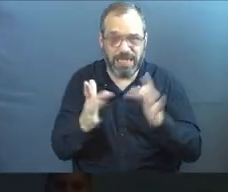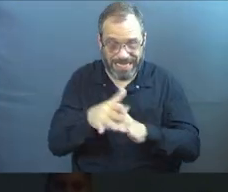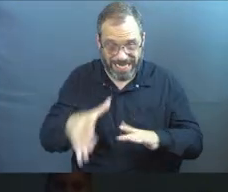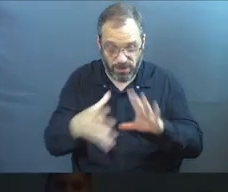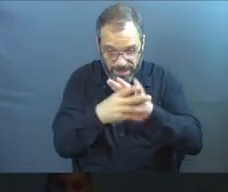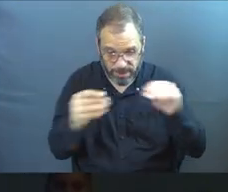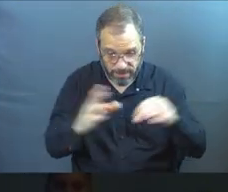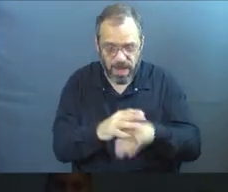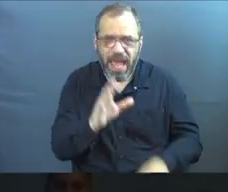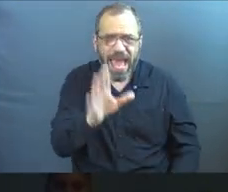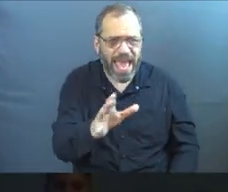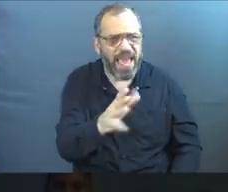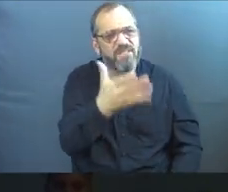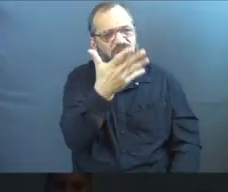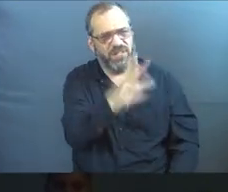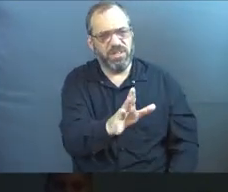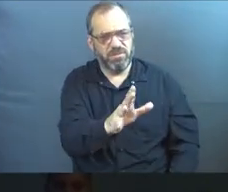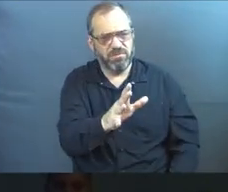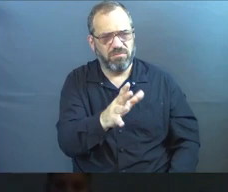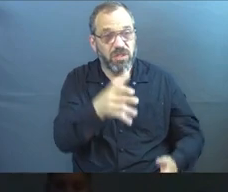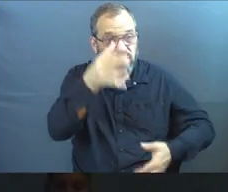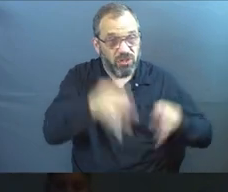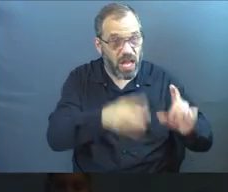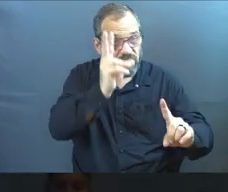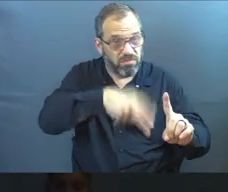in here and saying, how about we not judge?